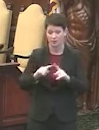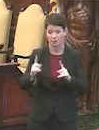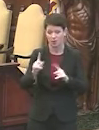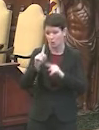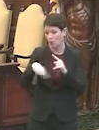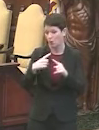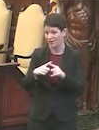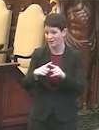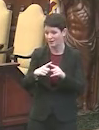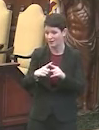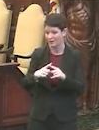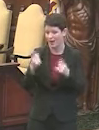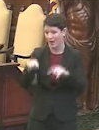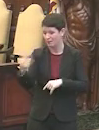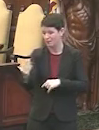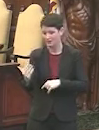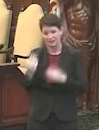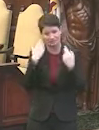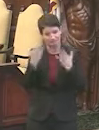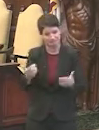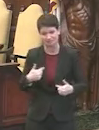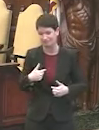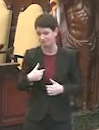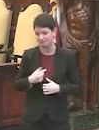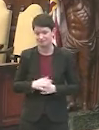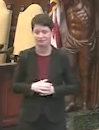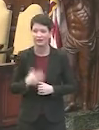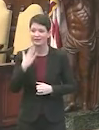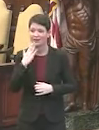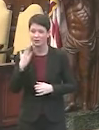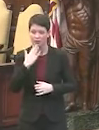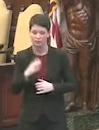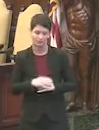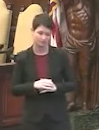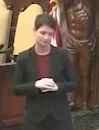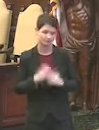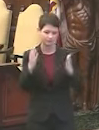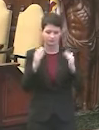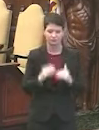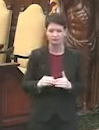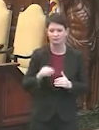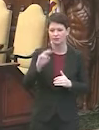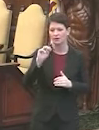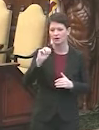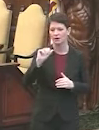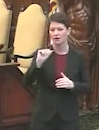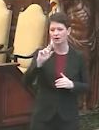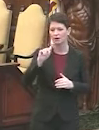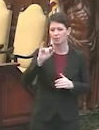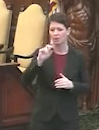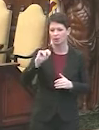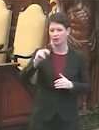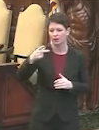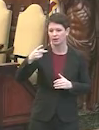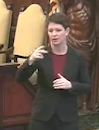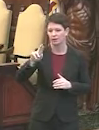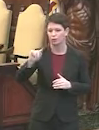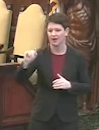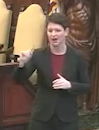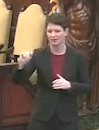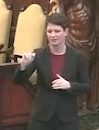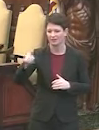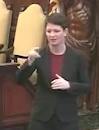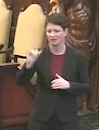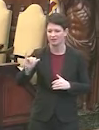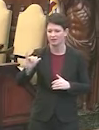couldn't tell you for sure it's going to be on Monday. Good deal. Thank you. Thanks, Johan. Next up, have Martin Pratt with Philly Your Black News. Martin,